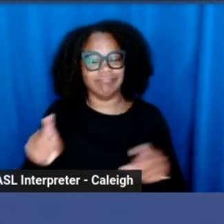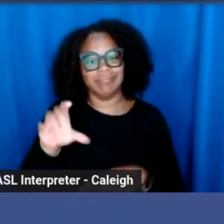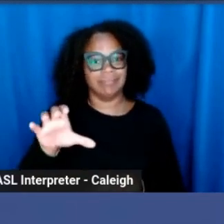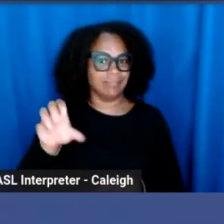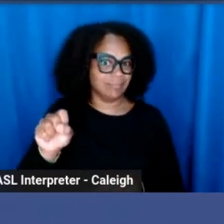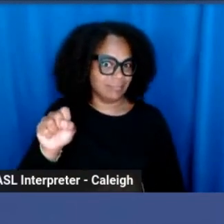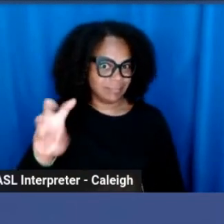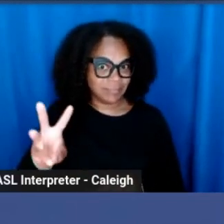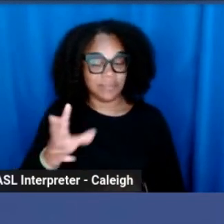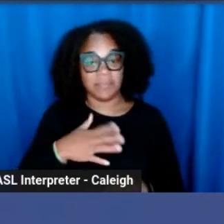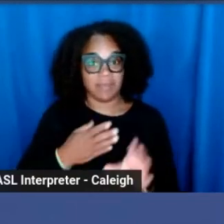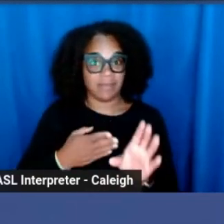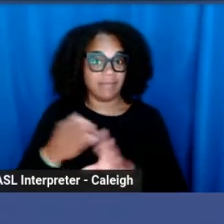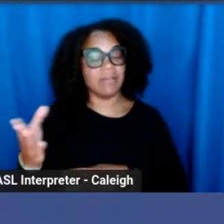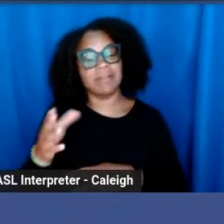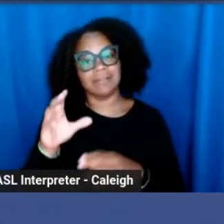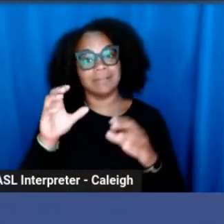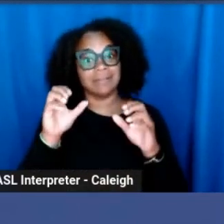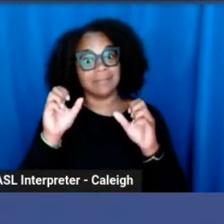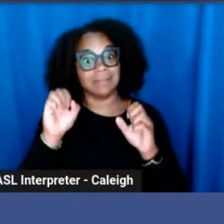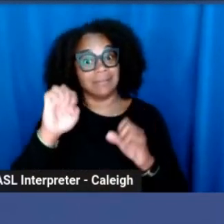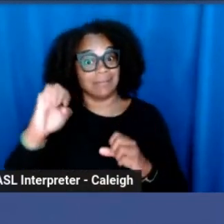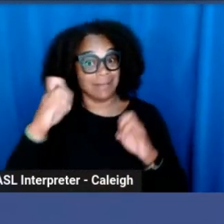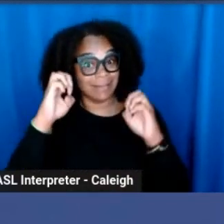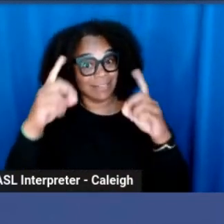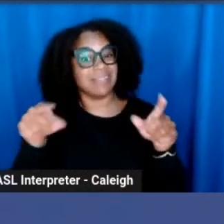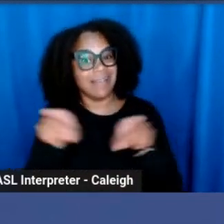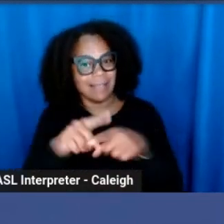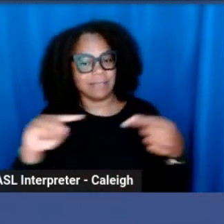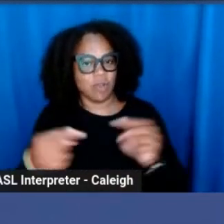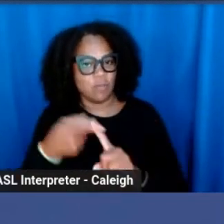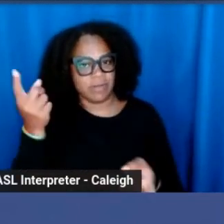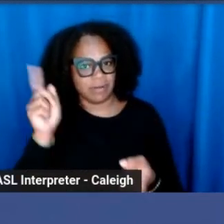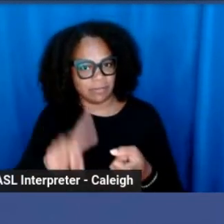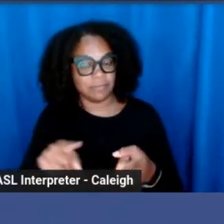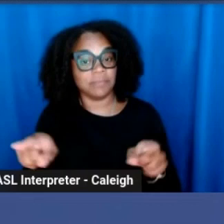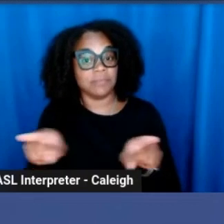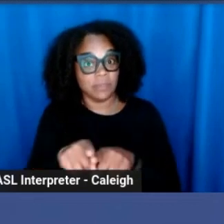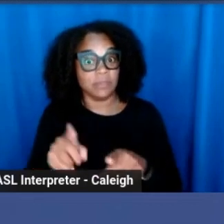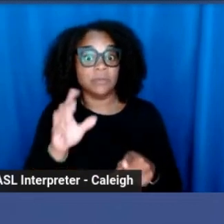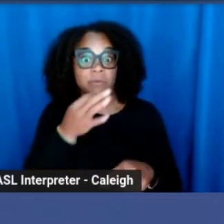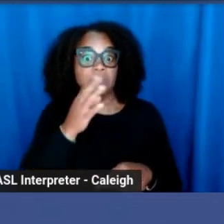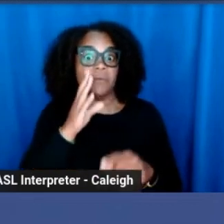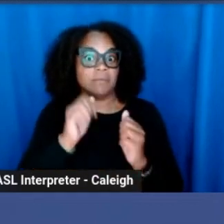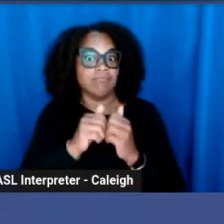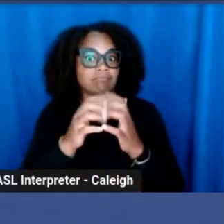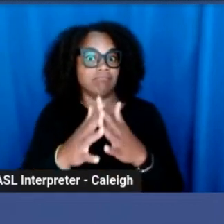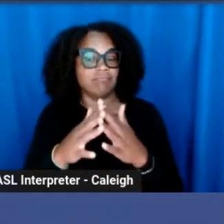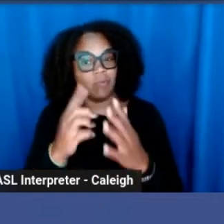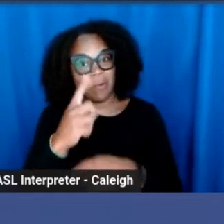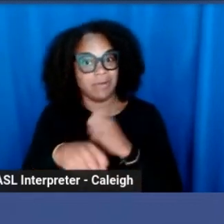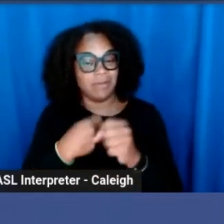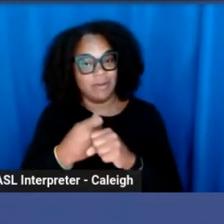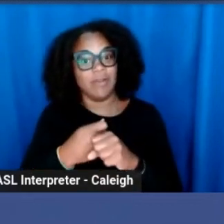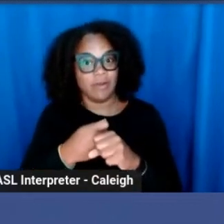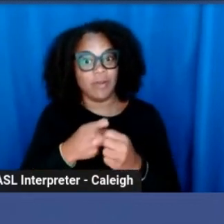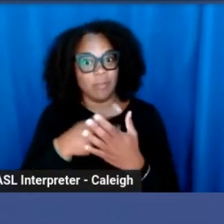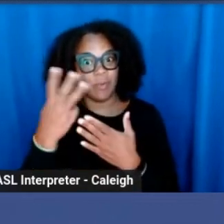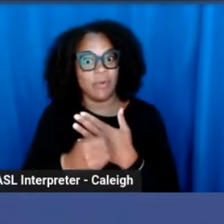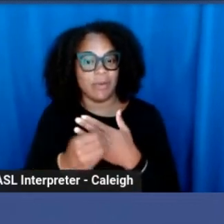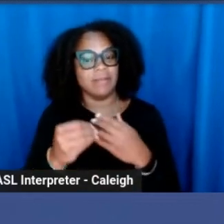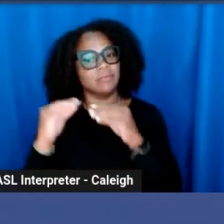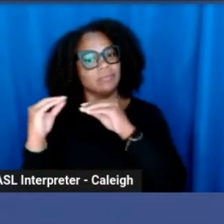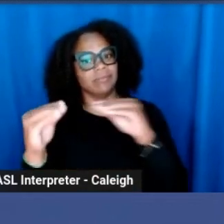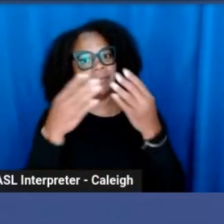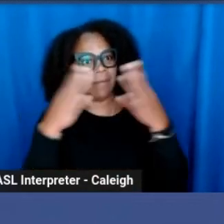sexuality education as harm reduction. And I'm also working to launch a year-long program to educate the public on the